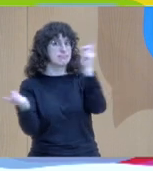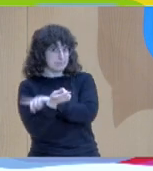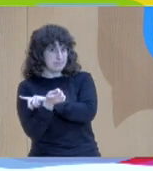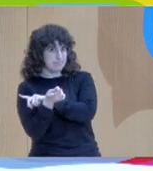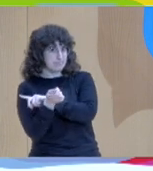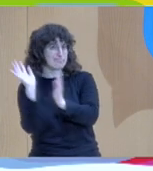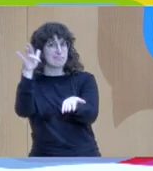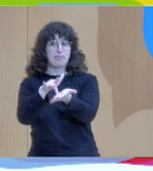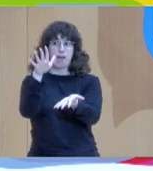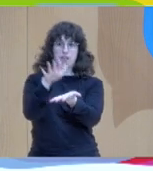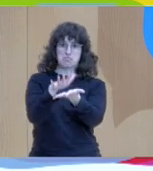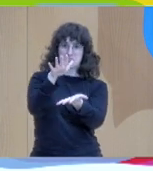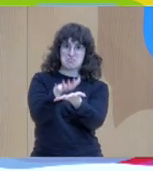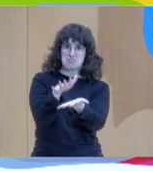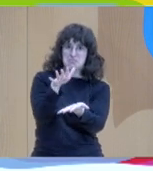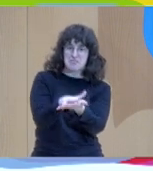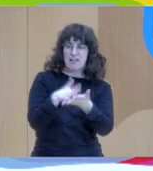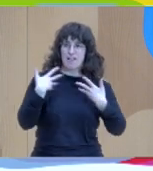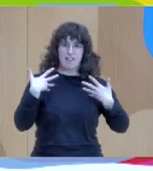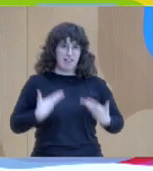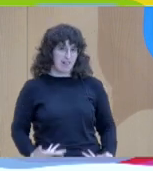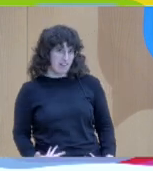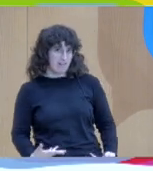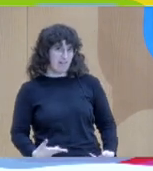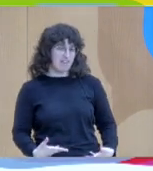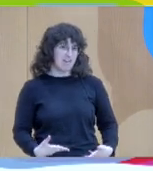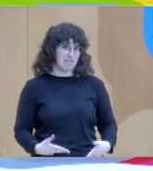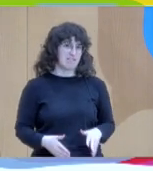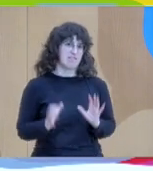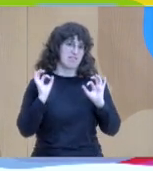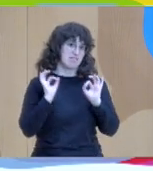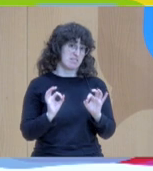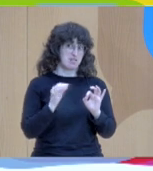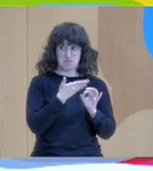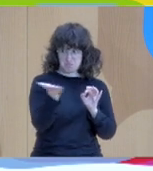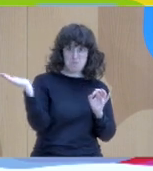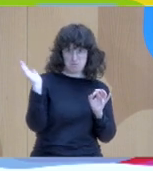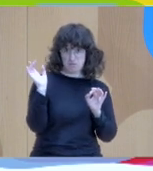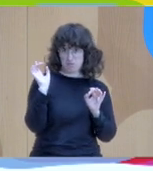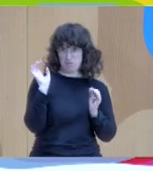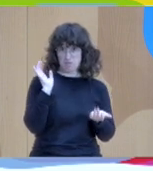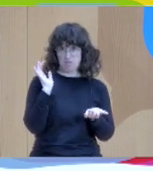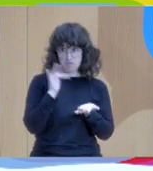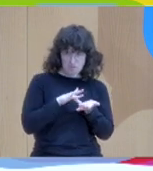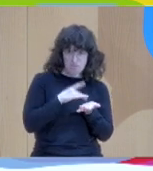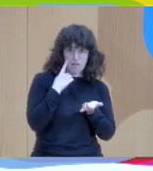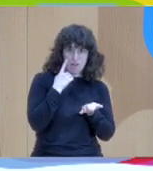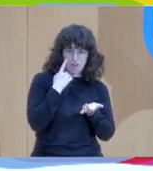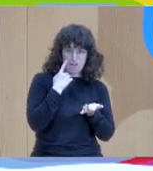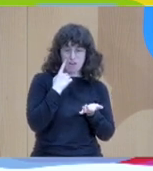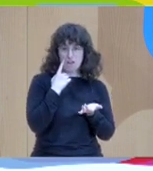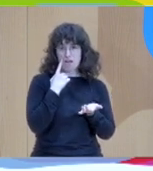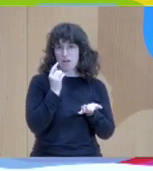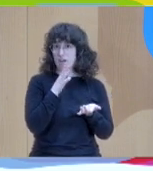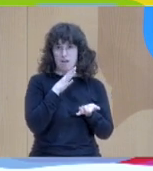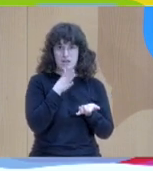this happening there's a change of atmosphere that people realize that they have a tool to express their